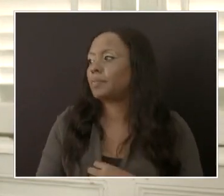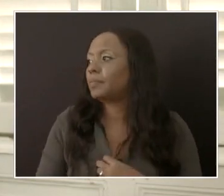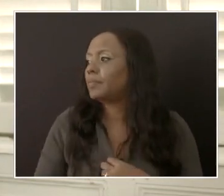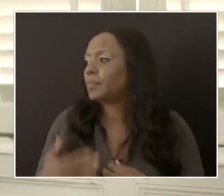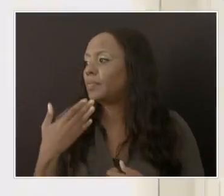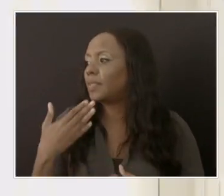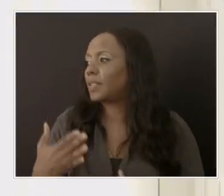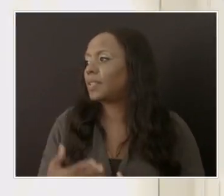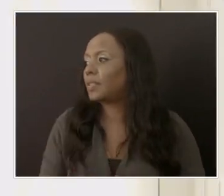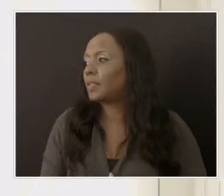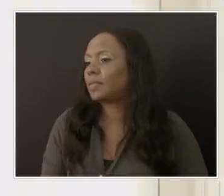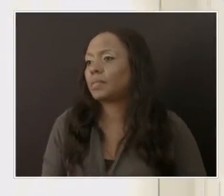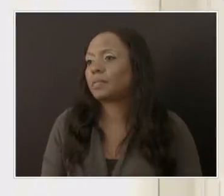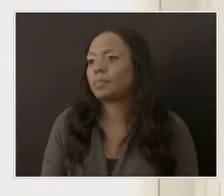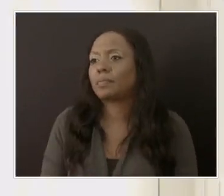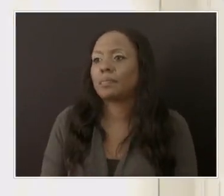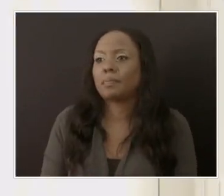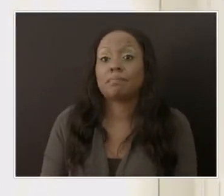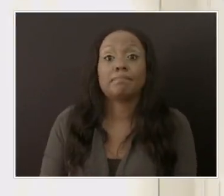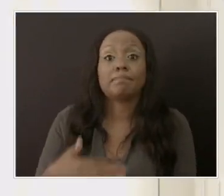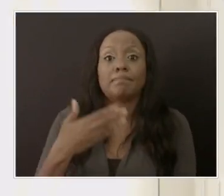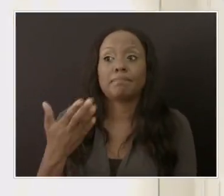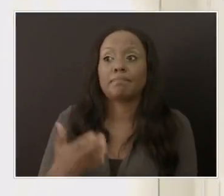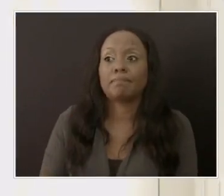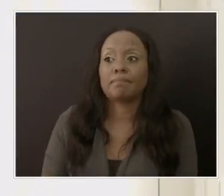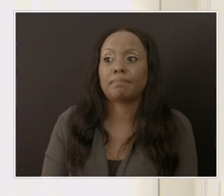Thank you. Let's take another question from the media.